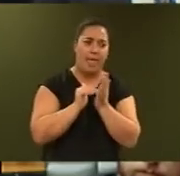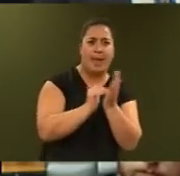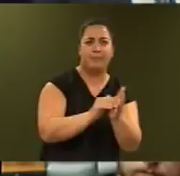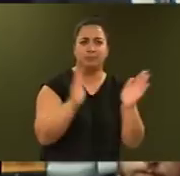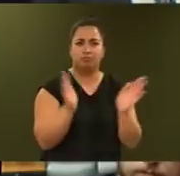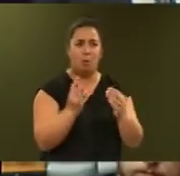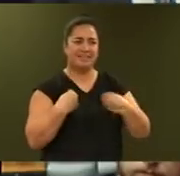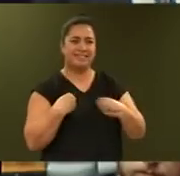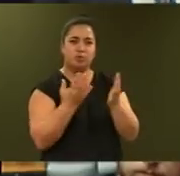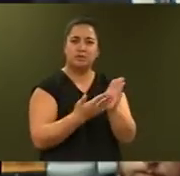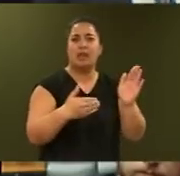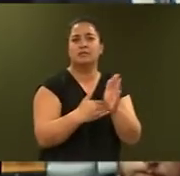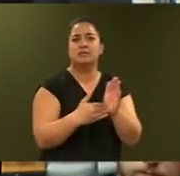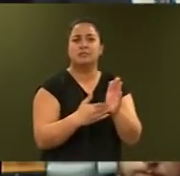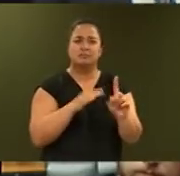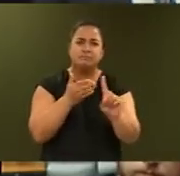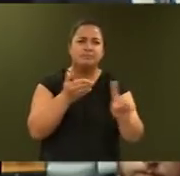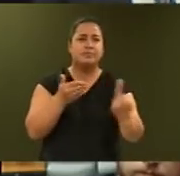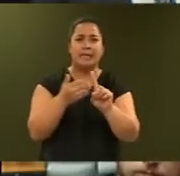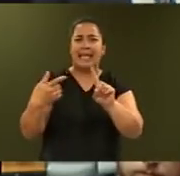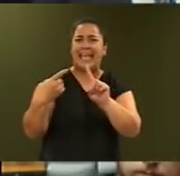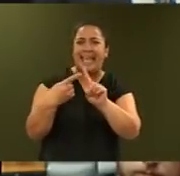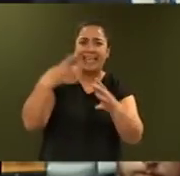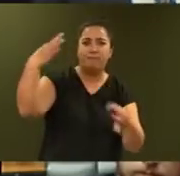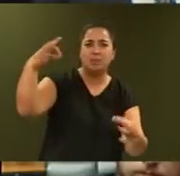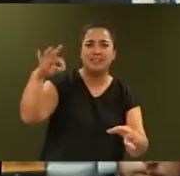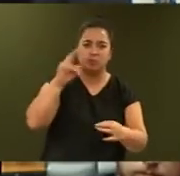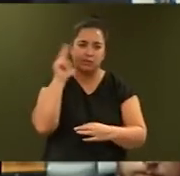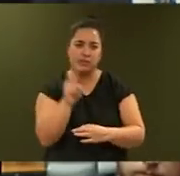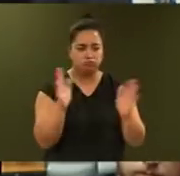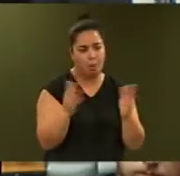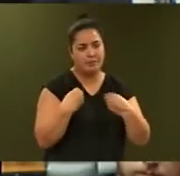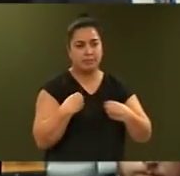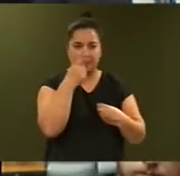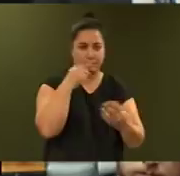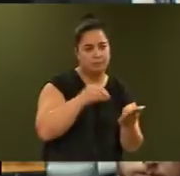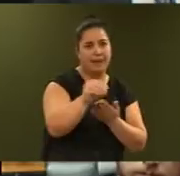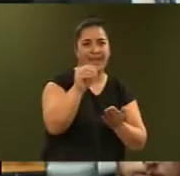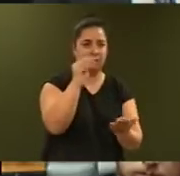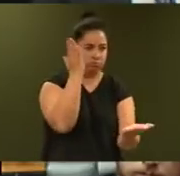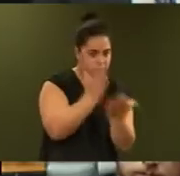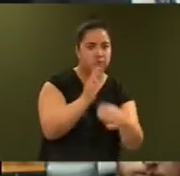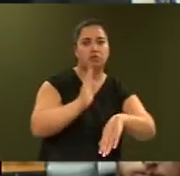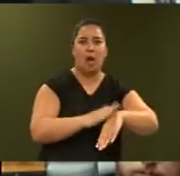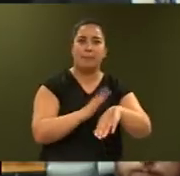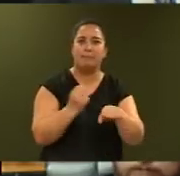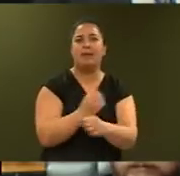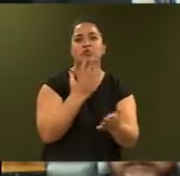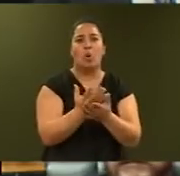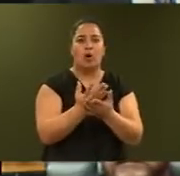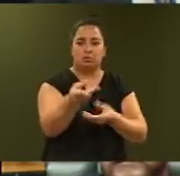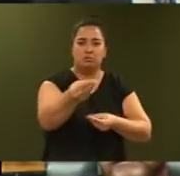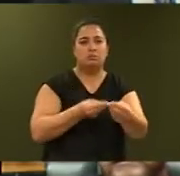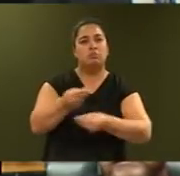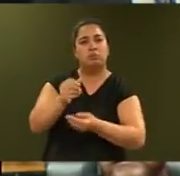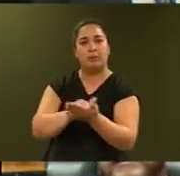introduction of e-invoicing will see small businesses able to be paid on time and ensure better cash flow. Mr Speaker, we want